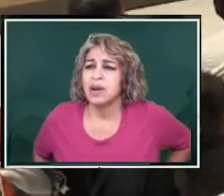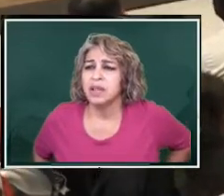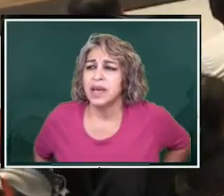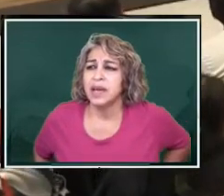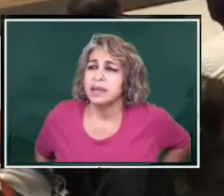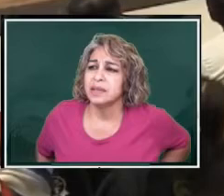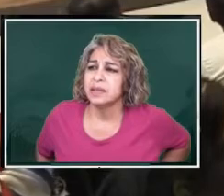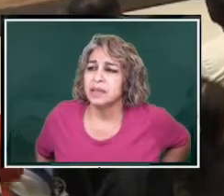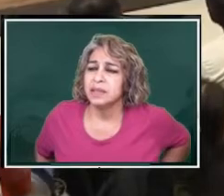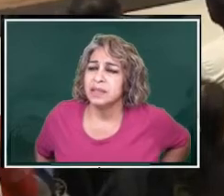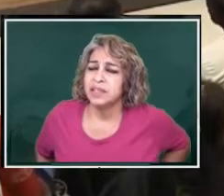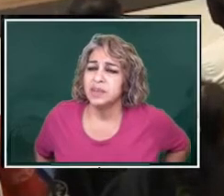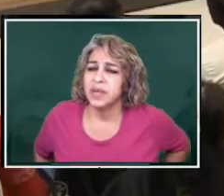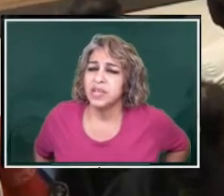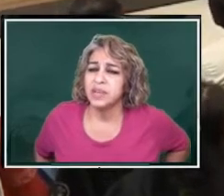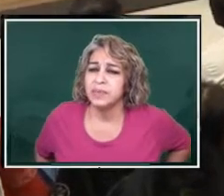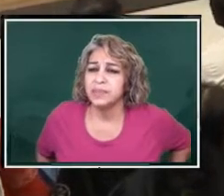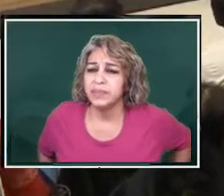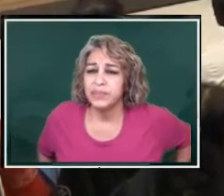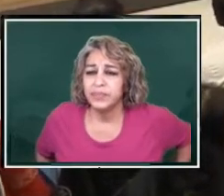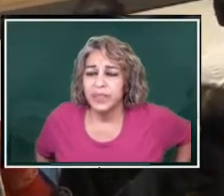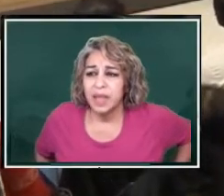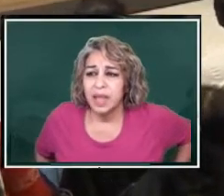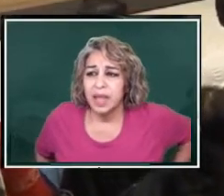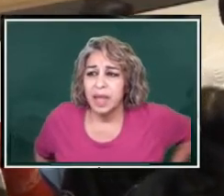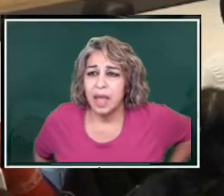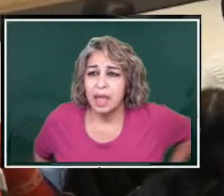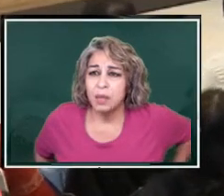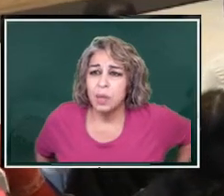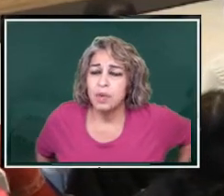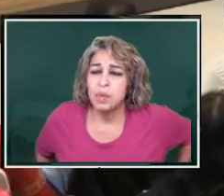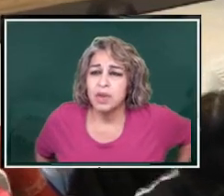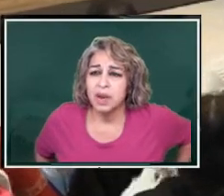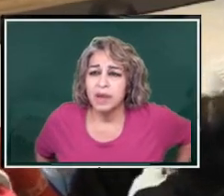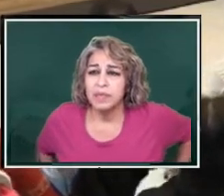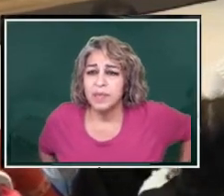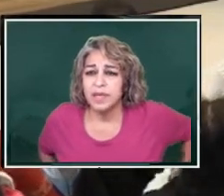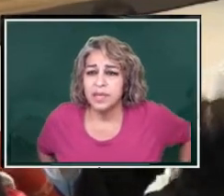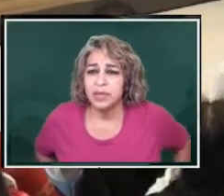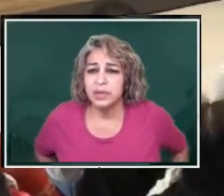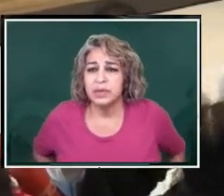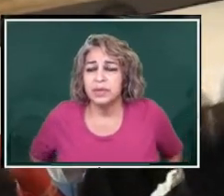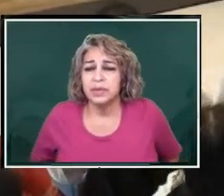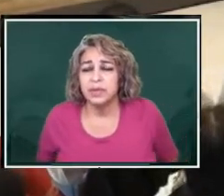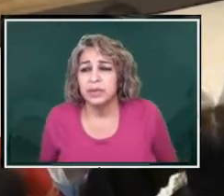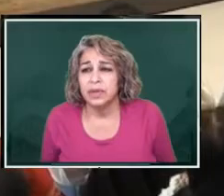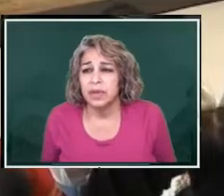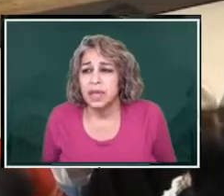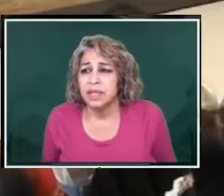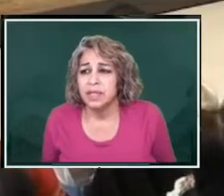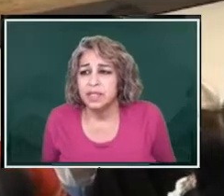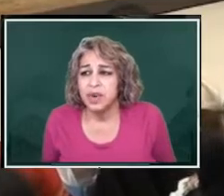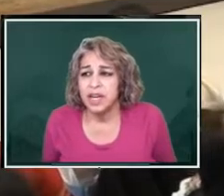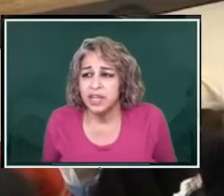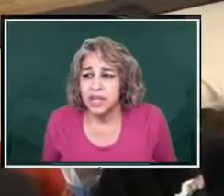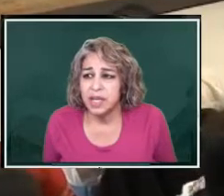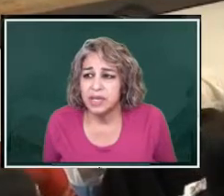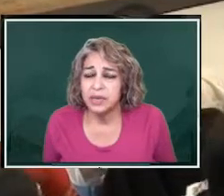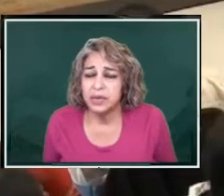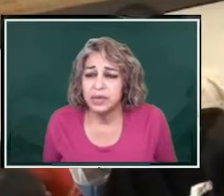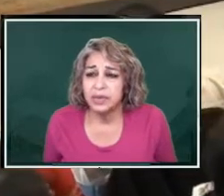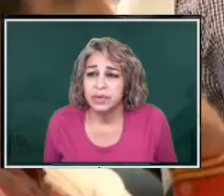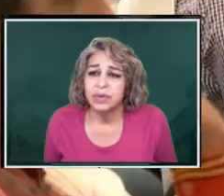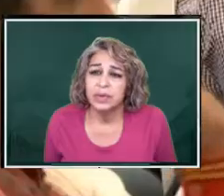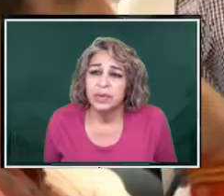regarding that situation? And what will your government do in the strategy